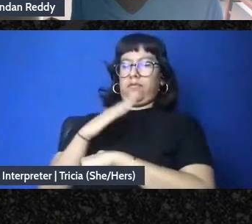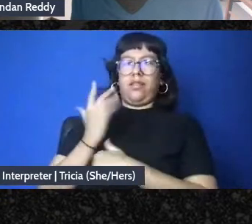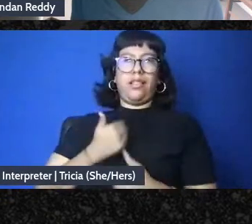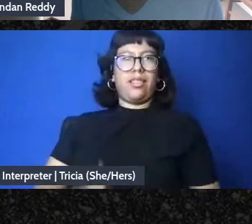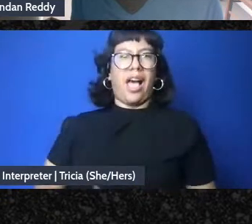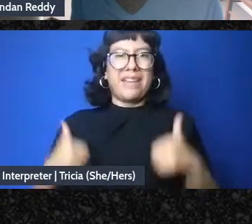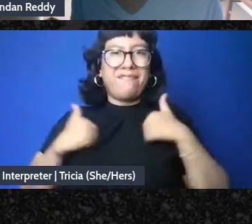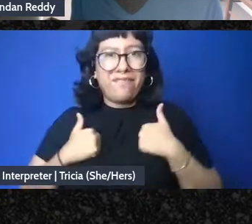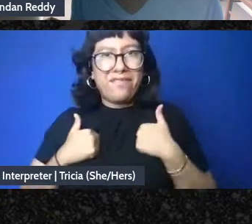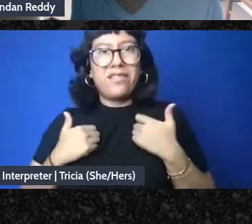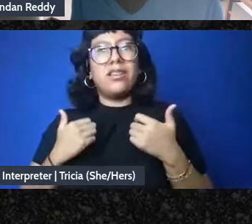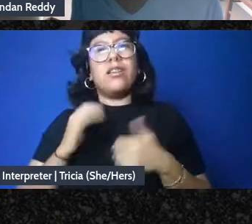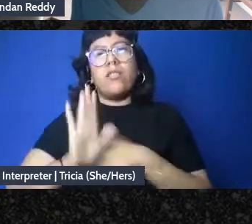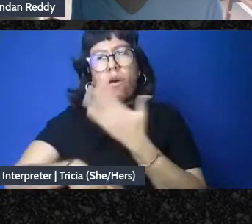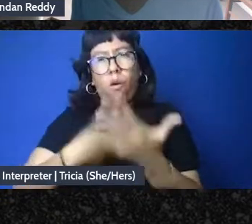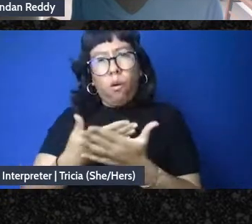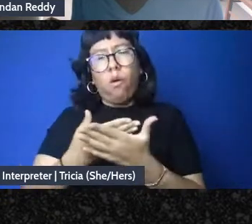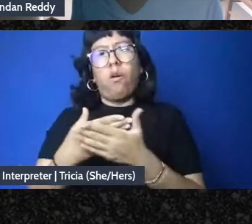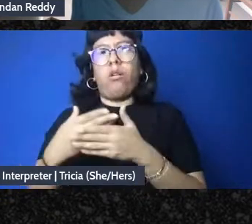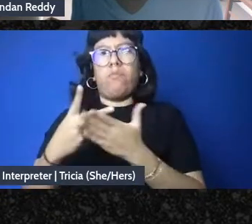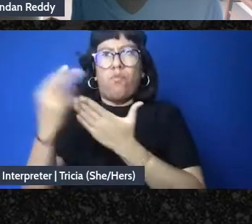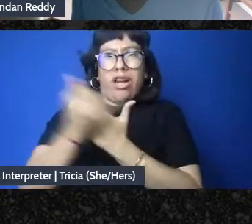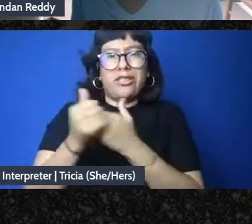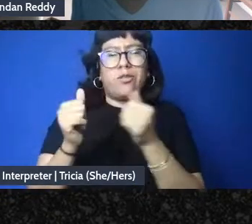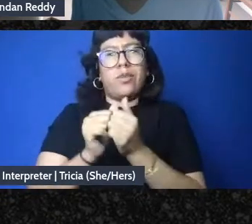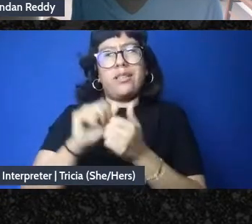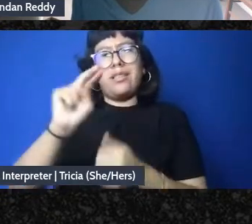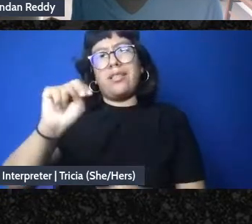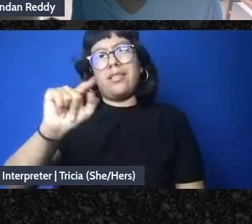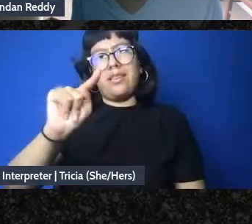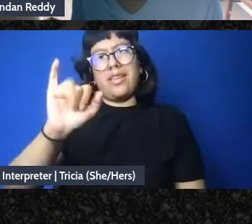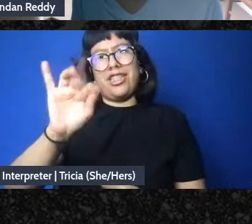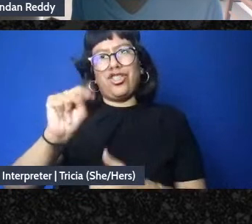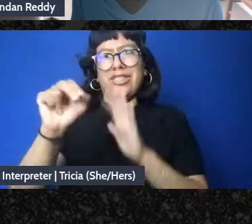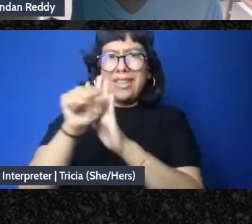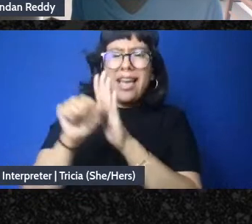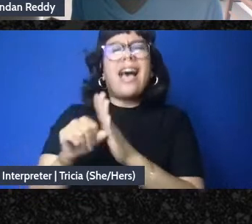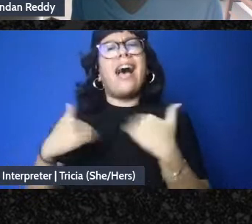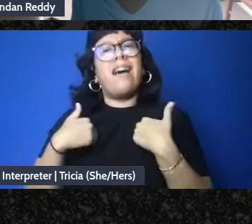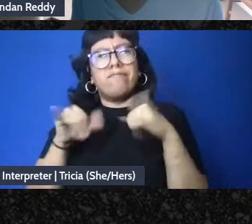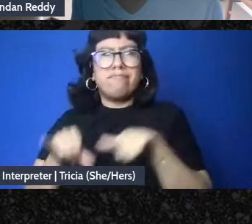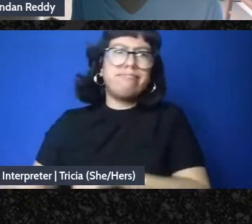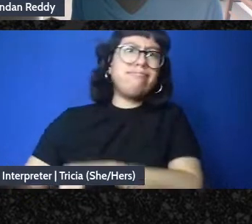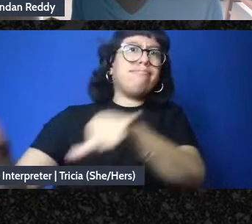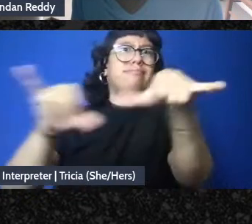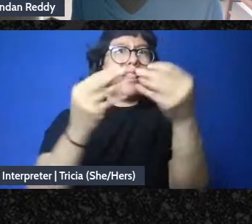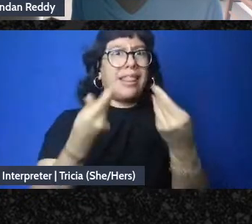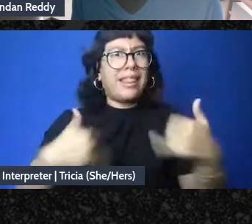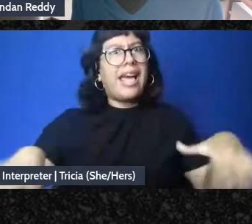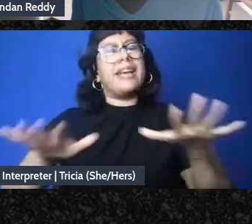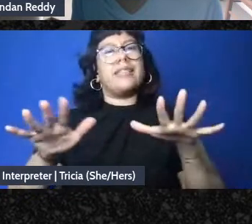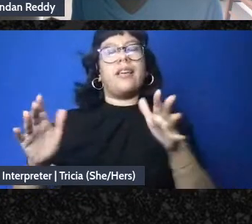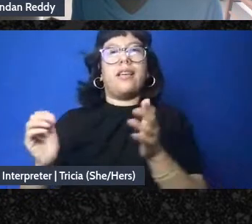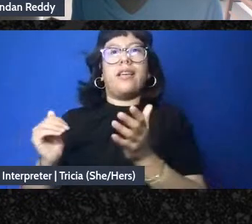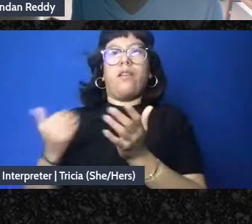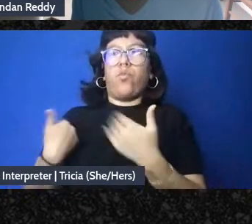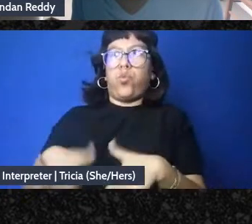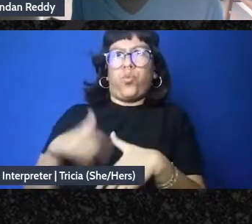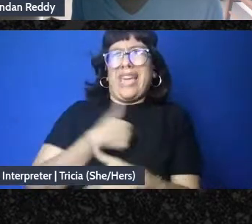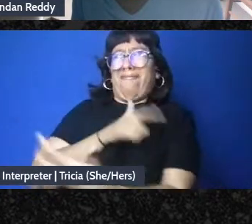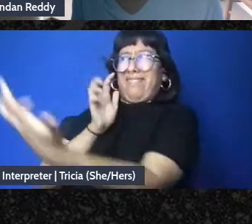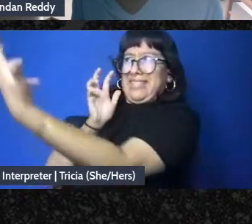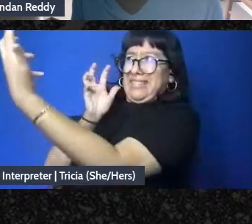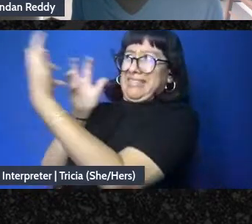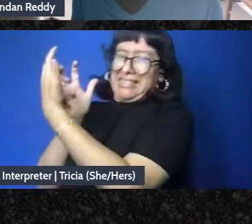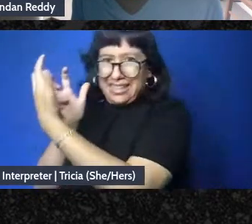the whole project of the nation state is to unroll something standardized across the land and force everybody's life to fit in it